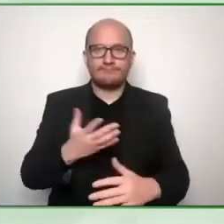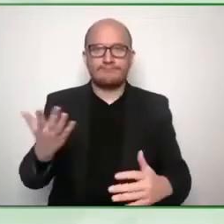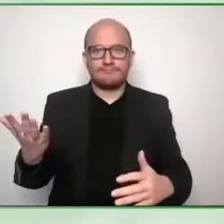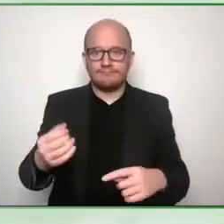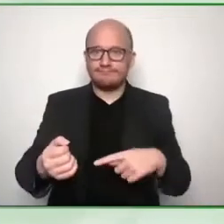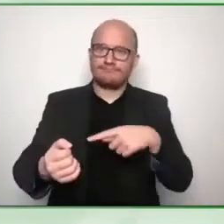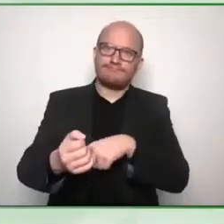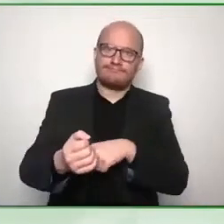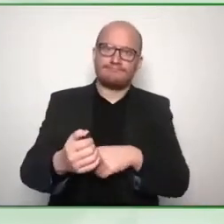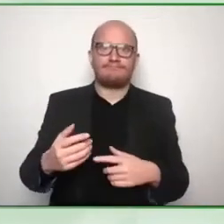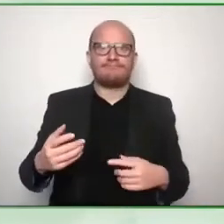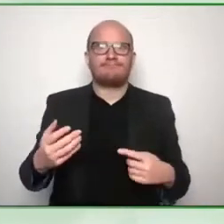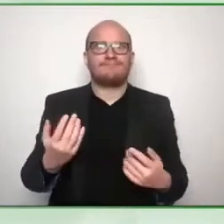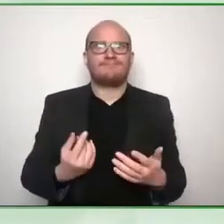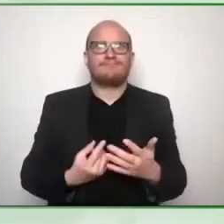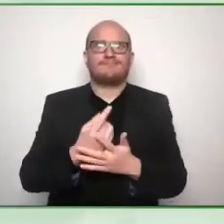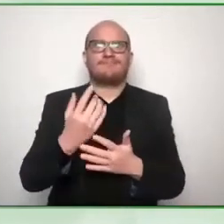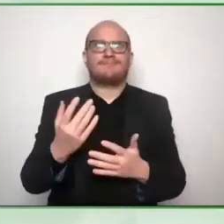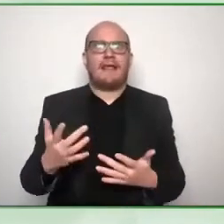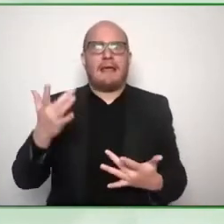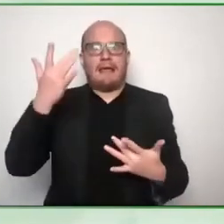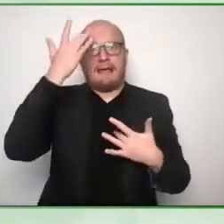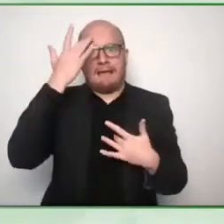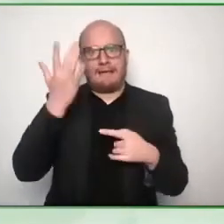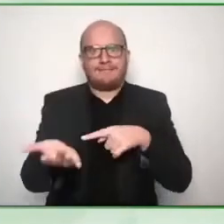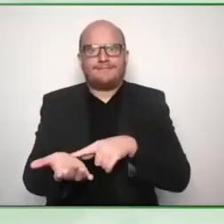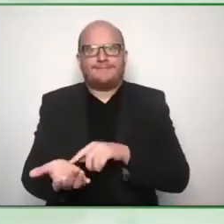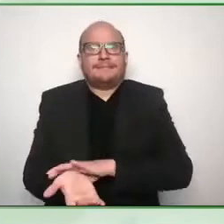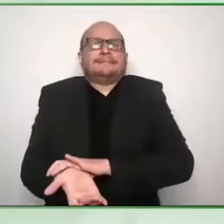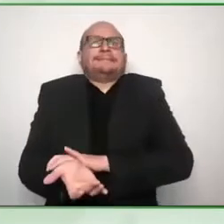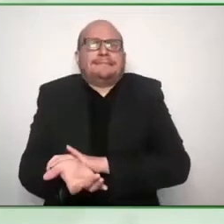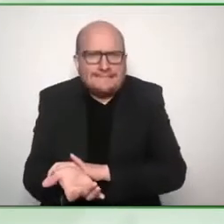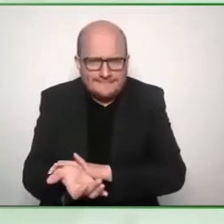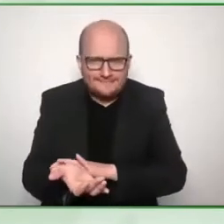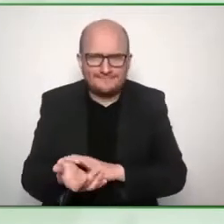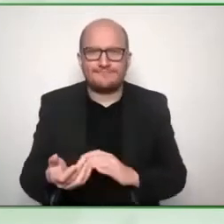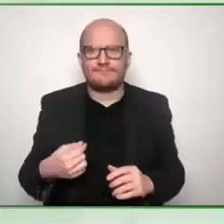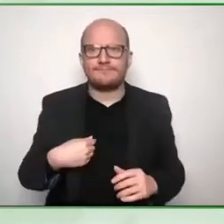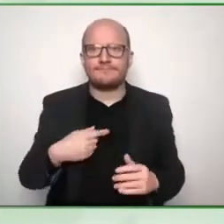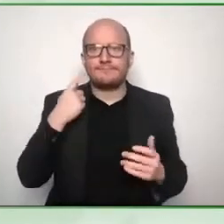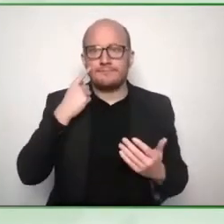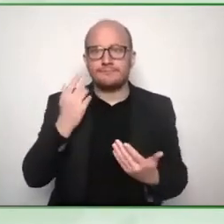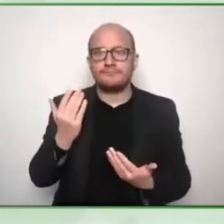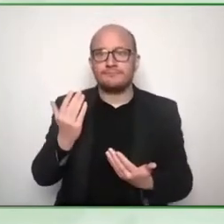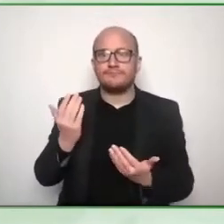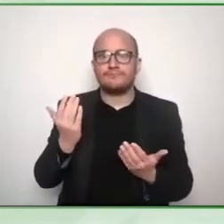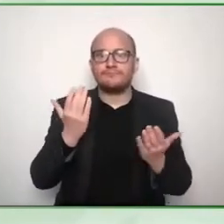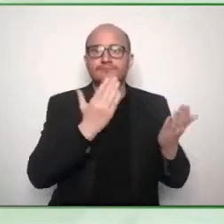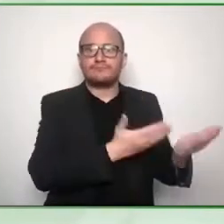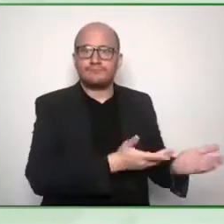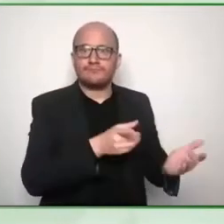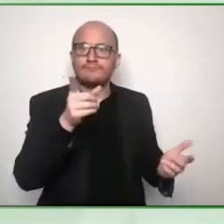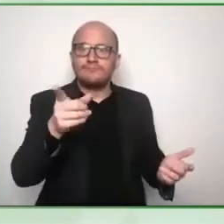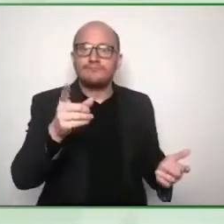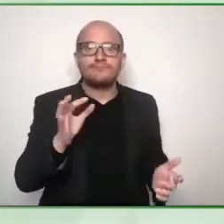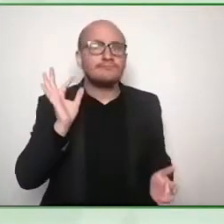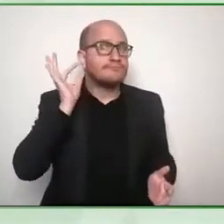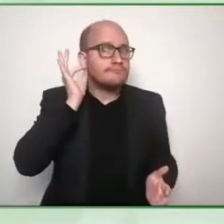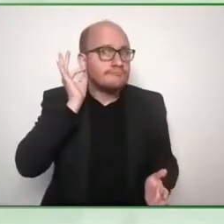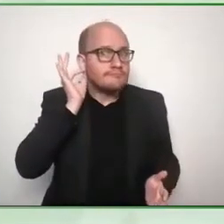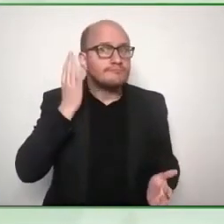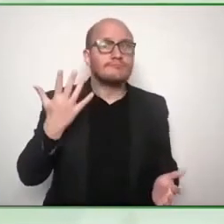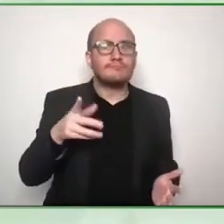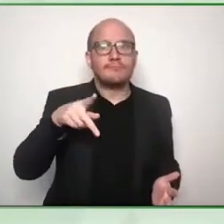injury and to the left of me is someone i would also like to introduce our online audience to is petra plitchka